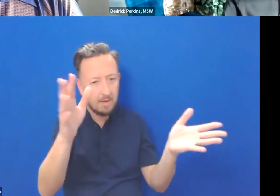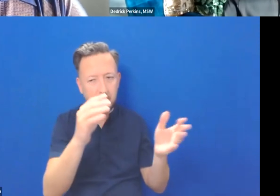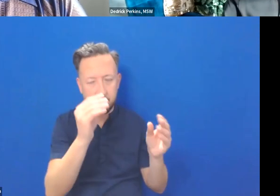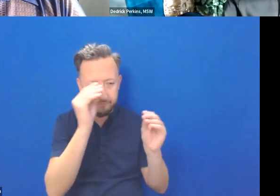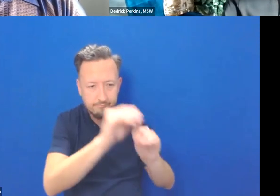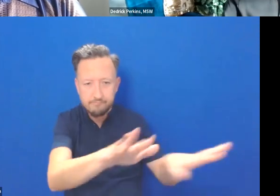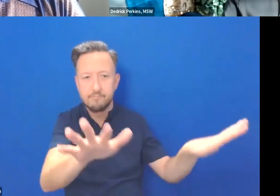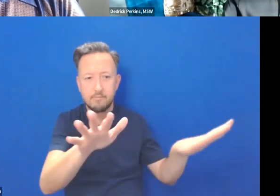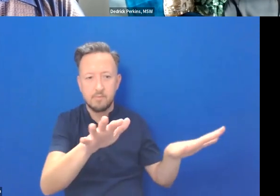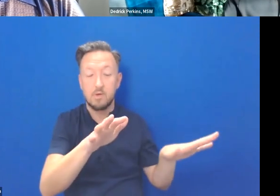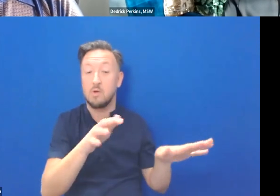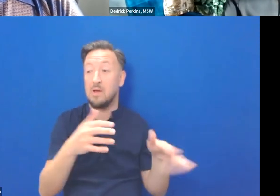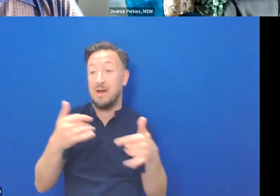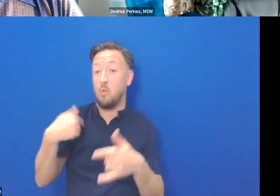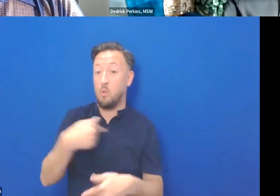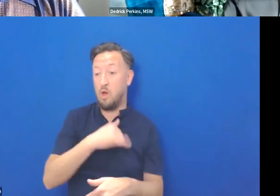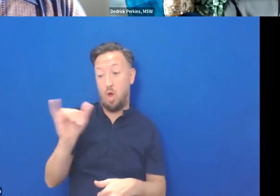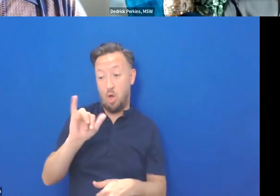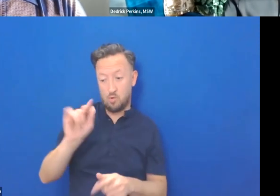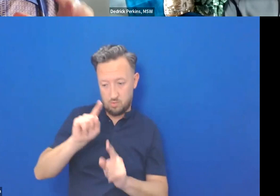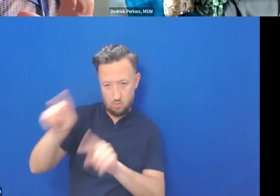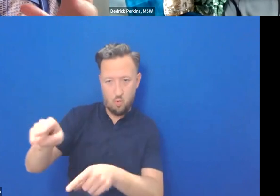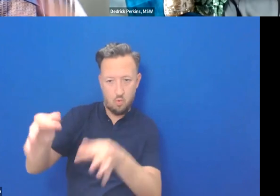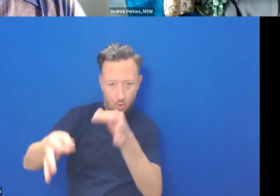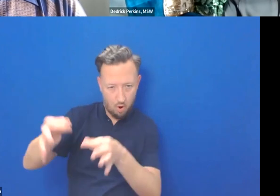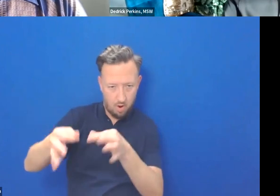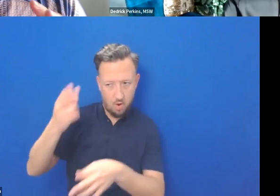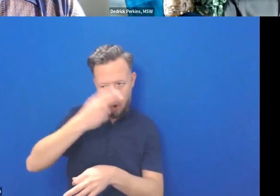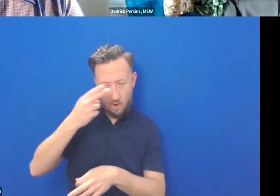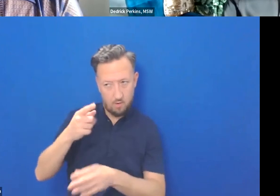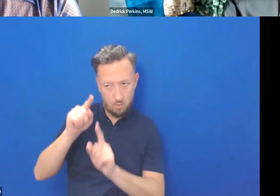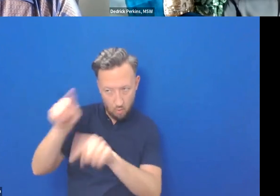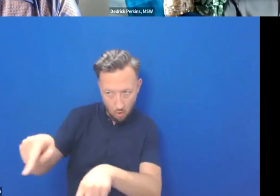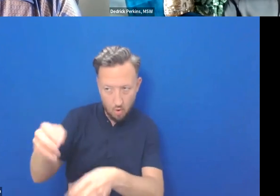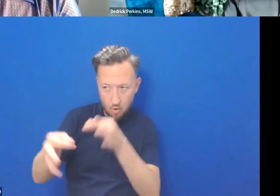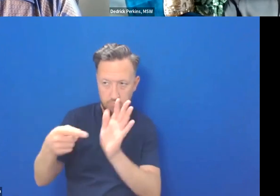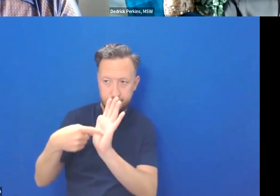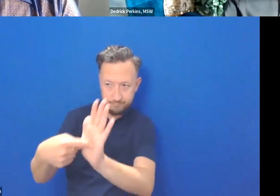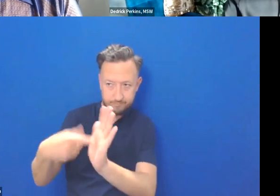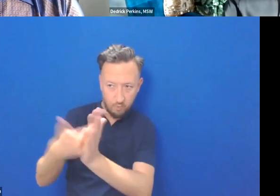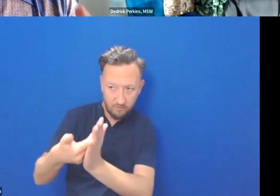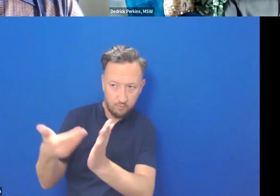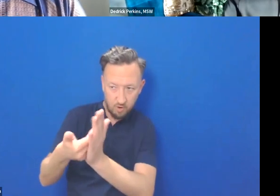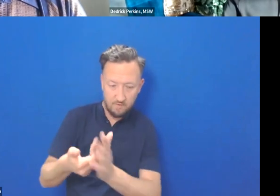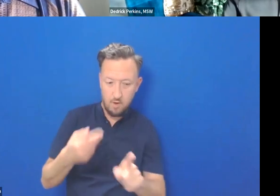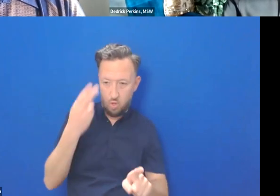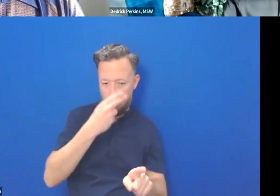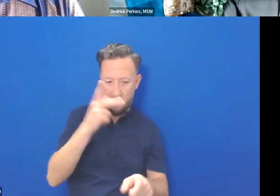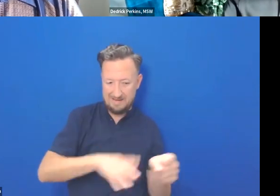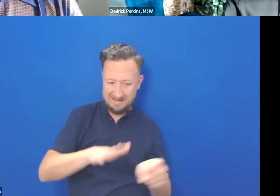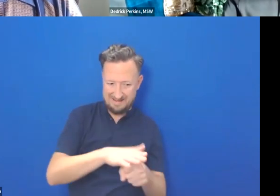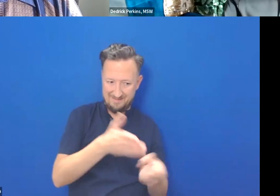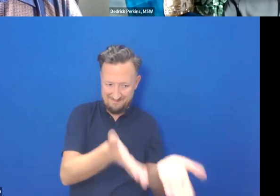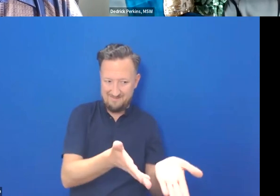in the courts in Hawaii in proving the Hawaiian kingdom exists. Therefore you don't